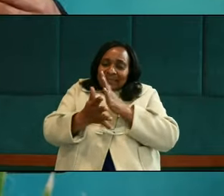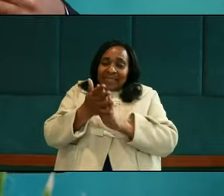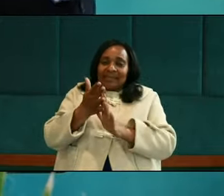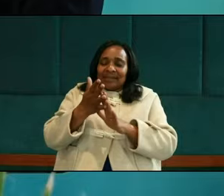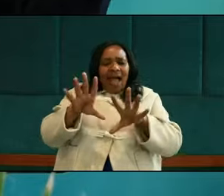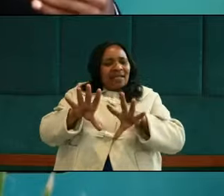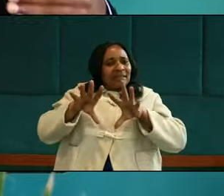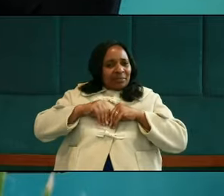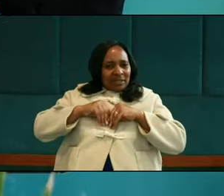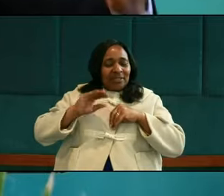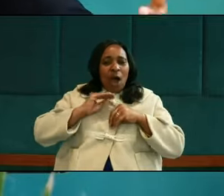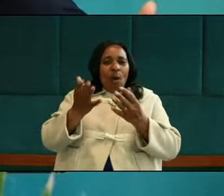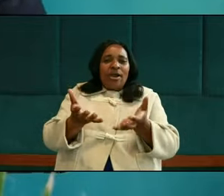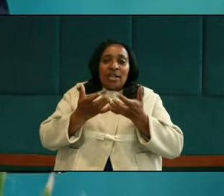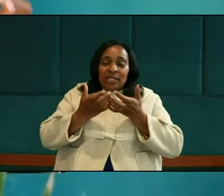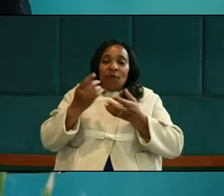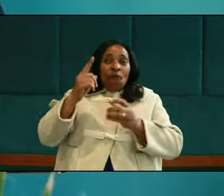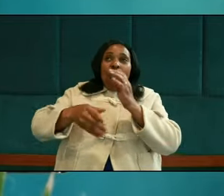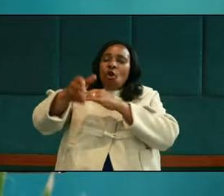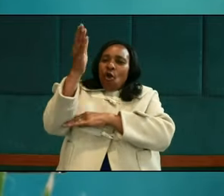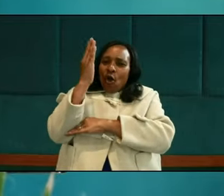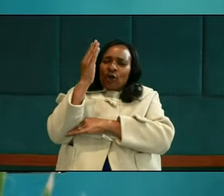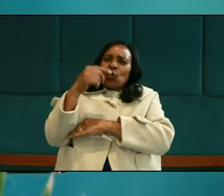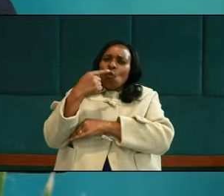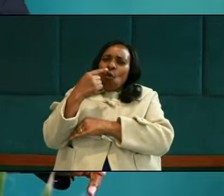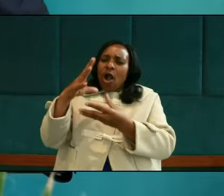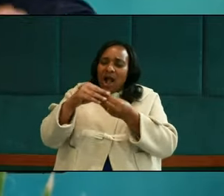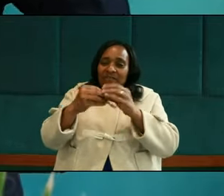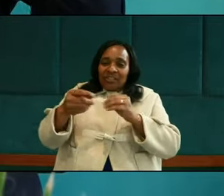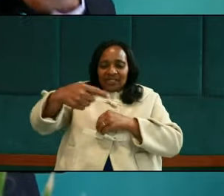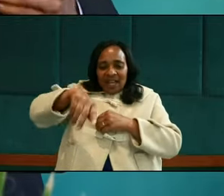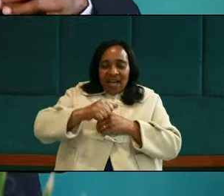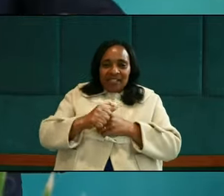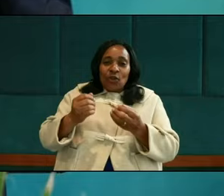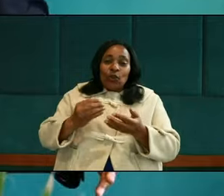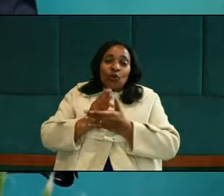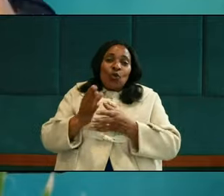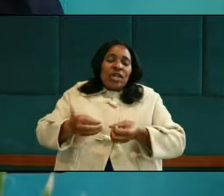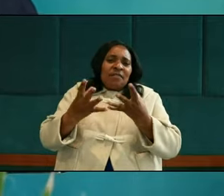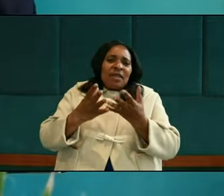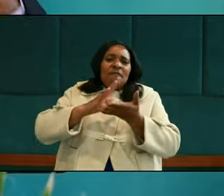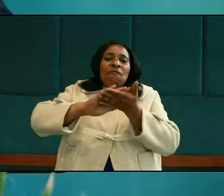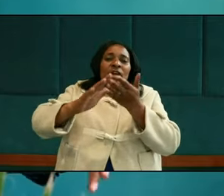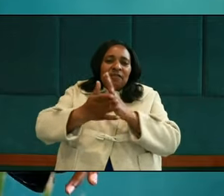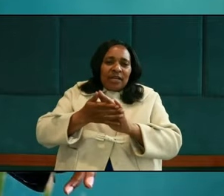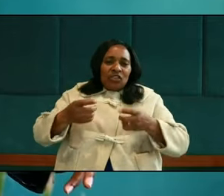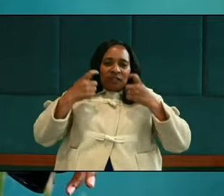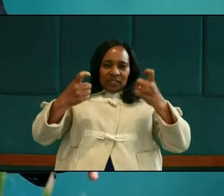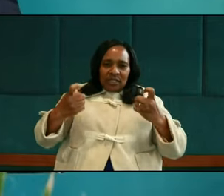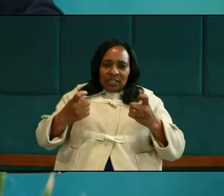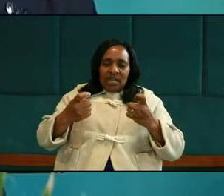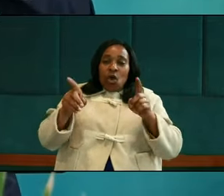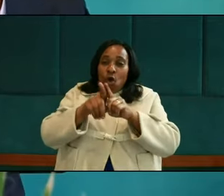acknowledge our need for God, He comforts us by forgiving our sins. He comforts us